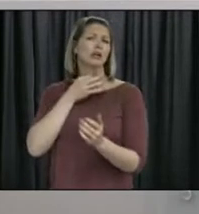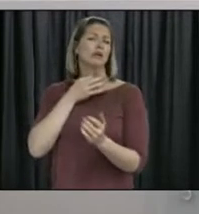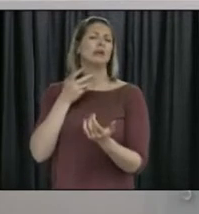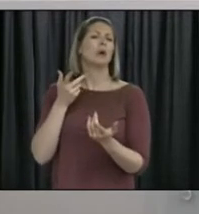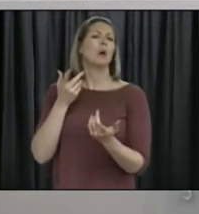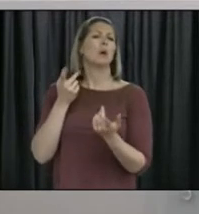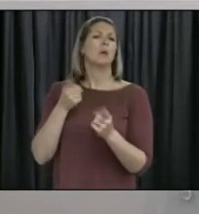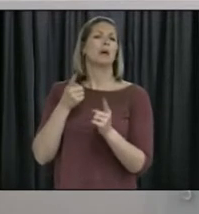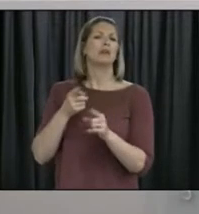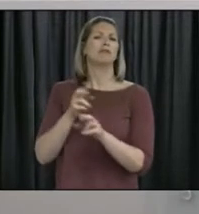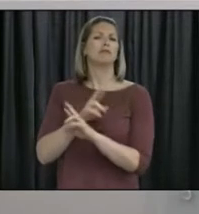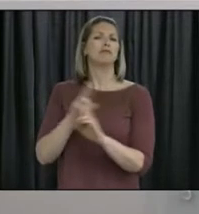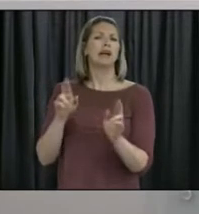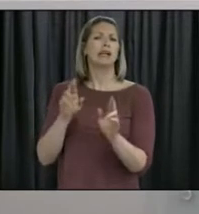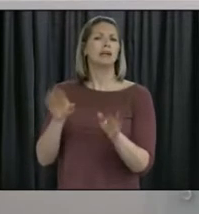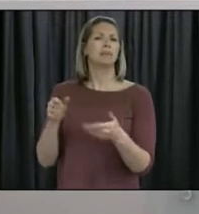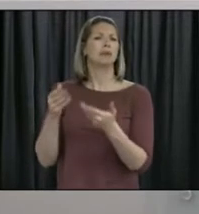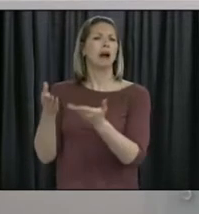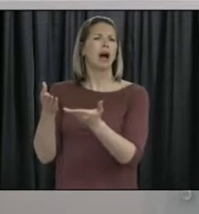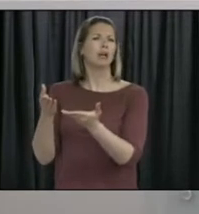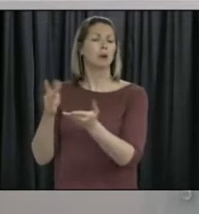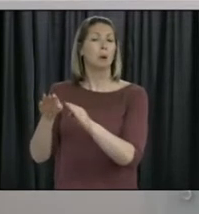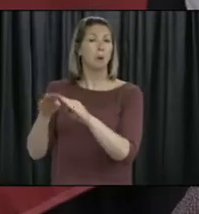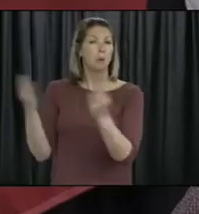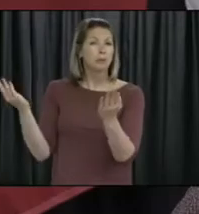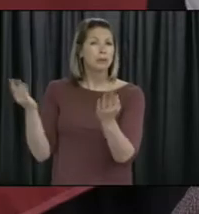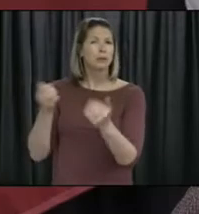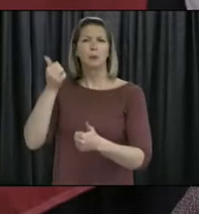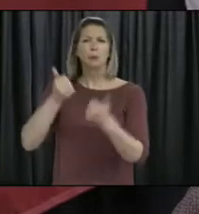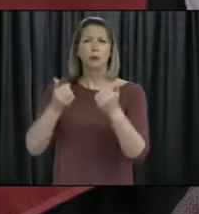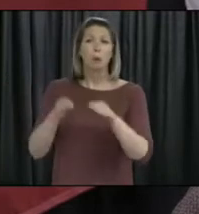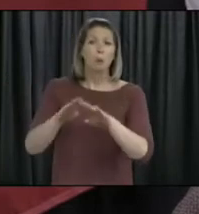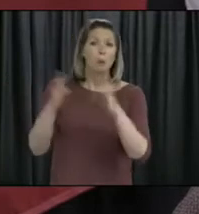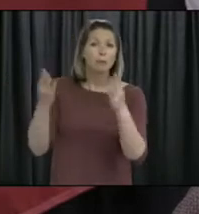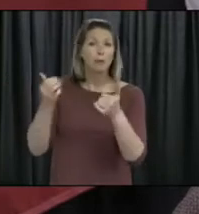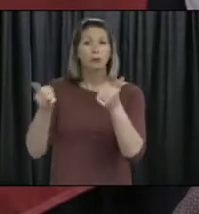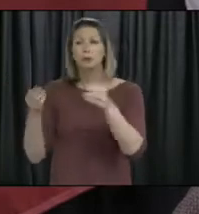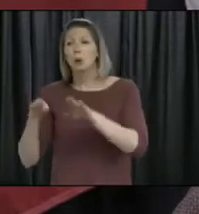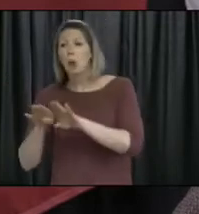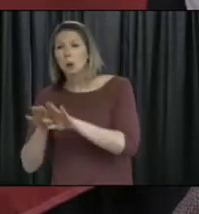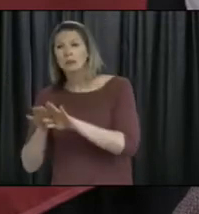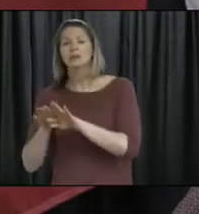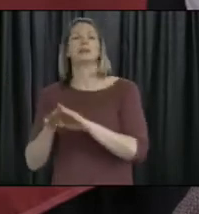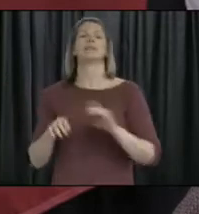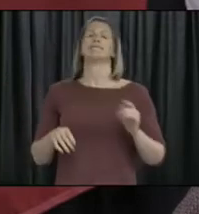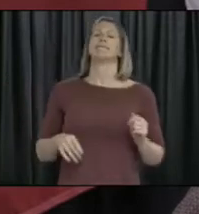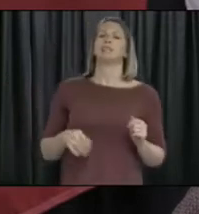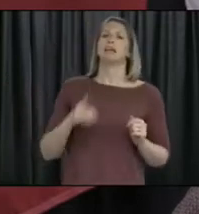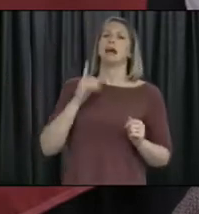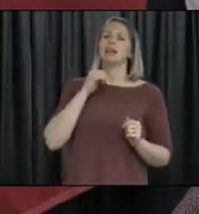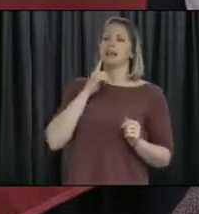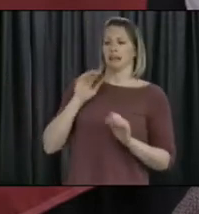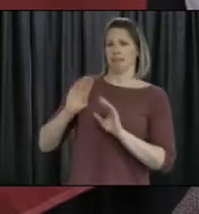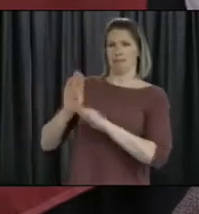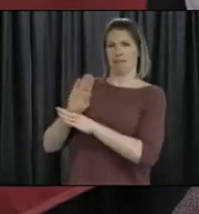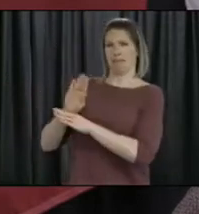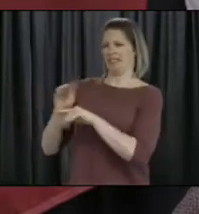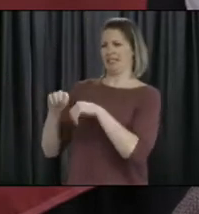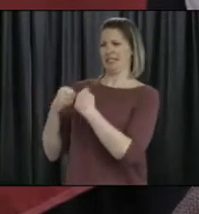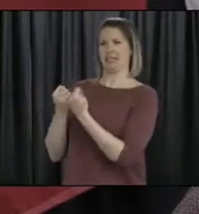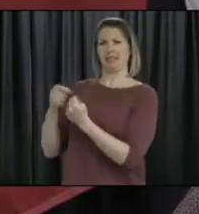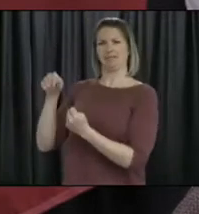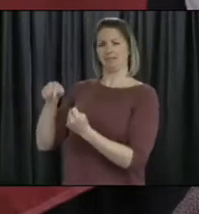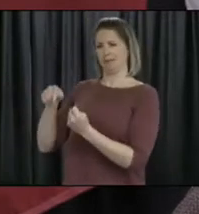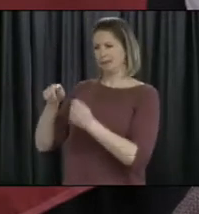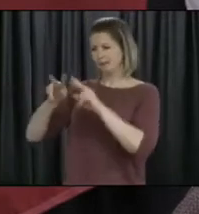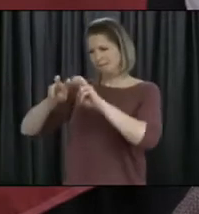able to offer at least some service? Well, I think whichever business it will be, there will have to be a risk assessment that will be done on how they would impact